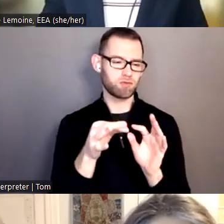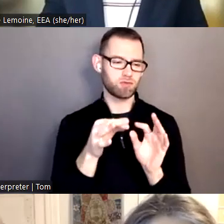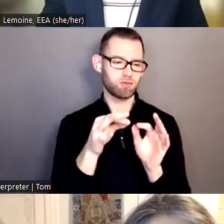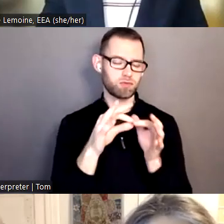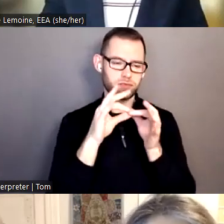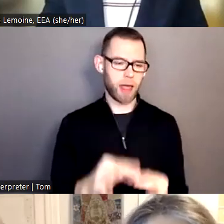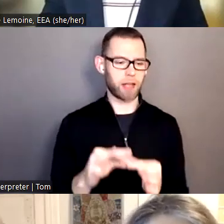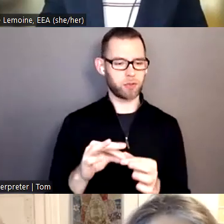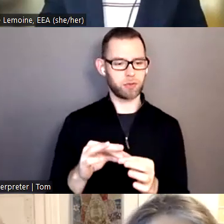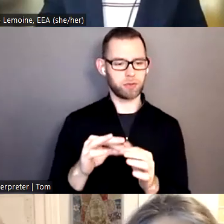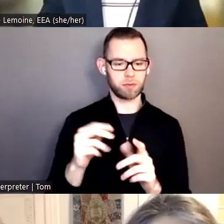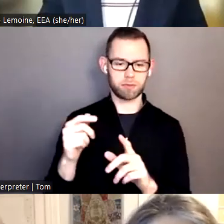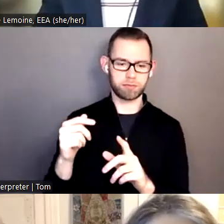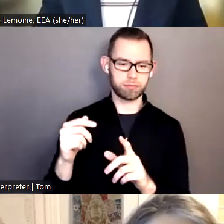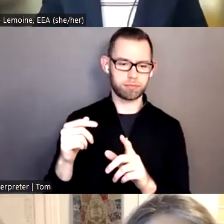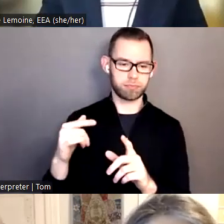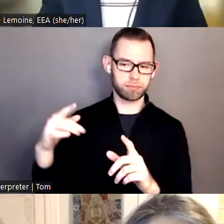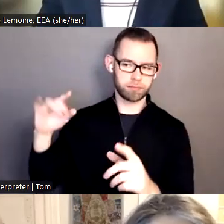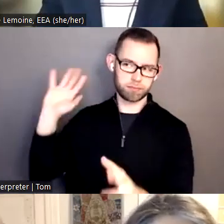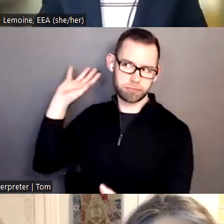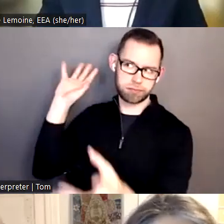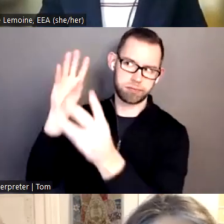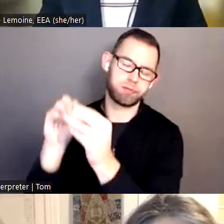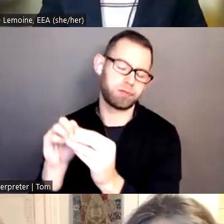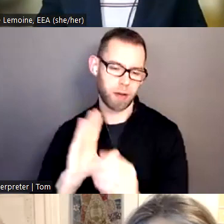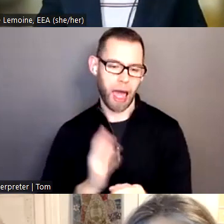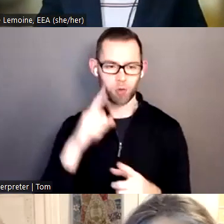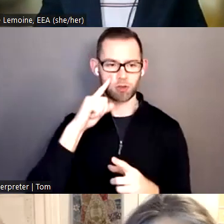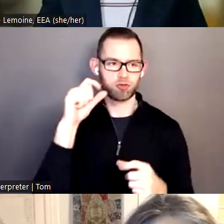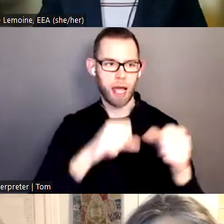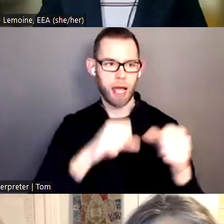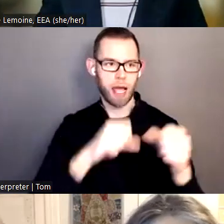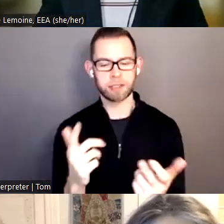strategy and what we're hoping to gain from these sessions.